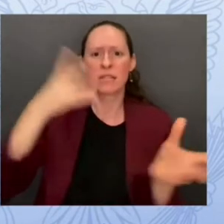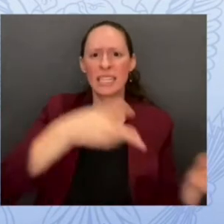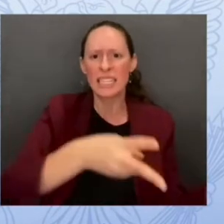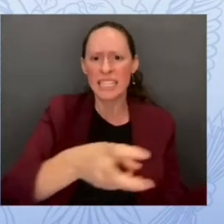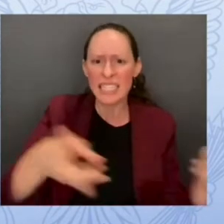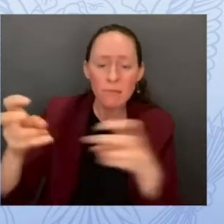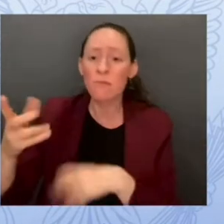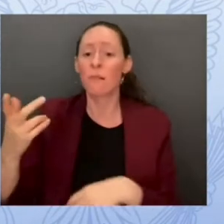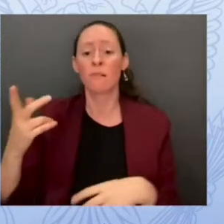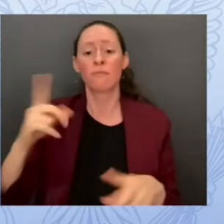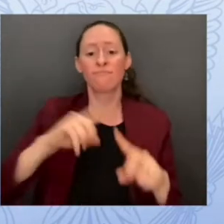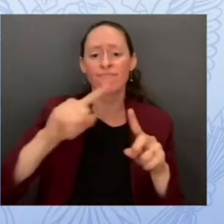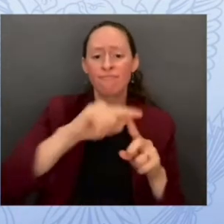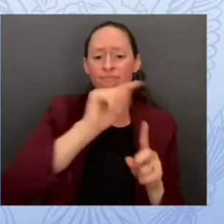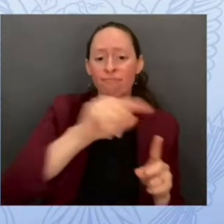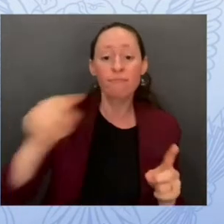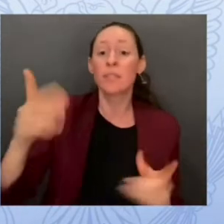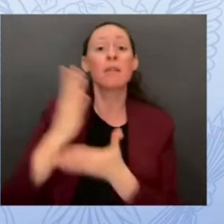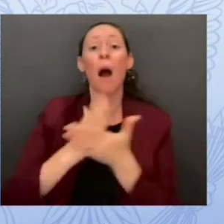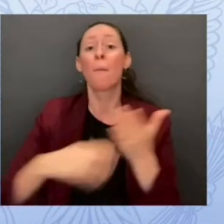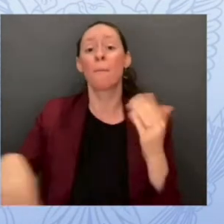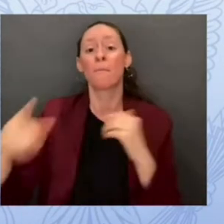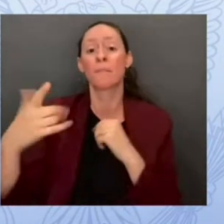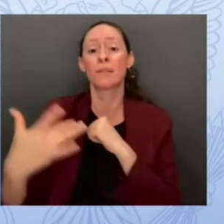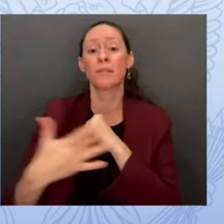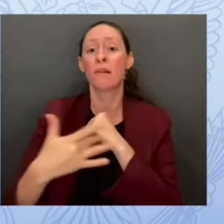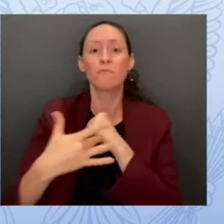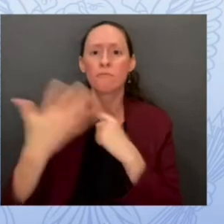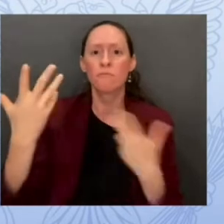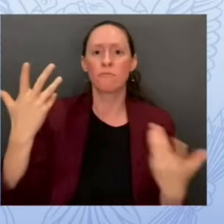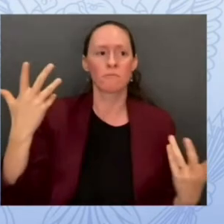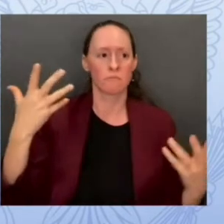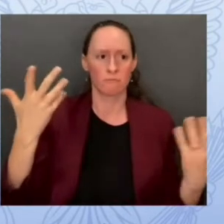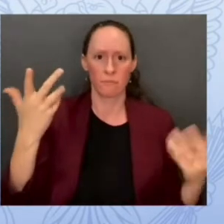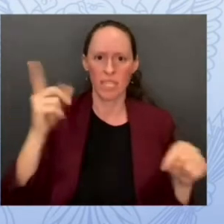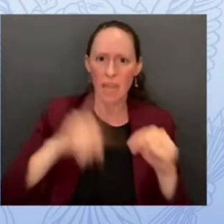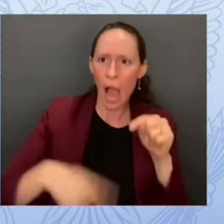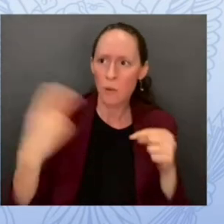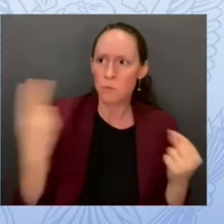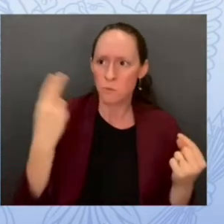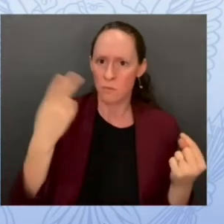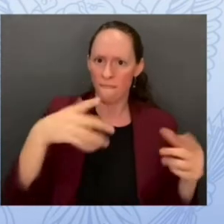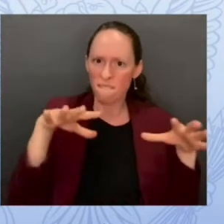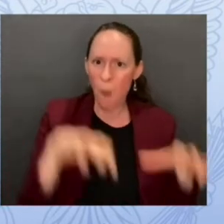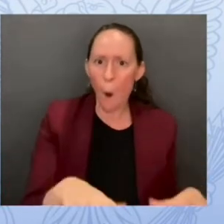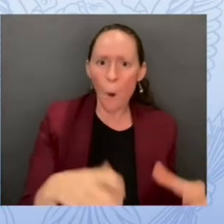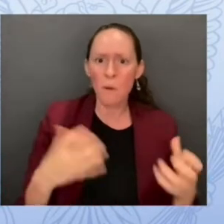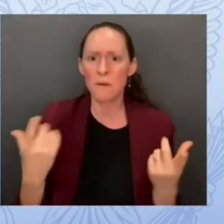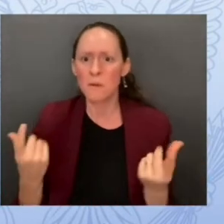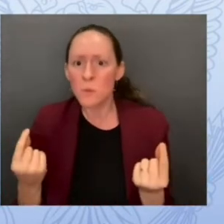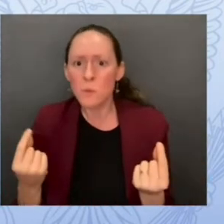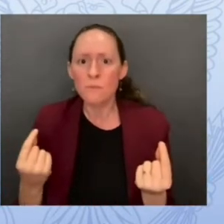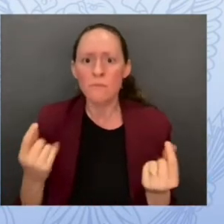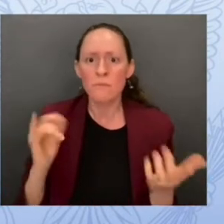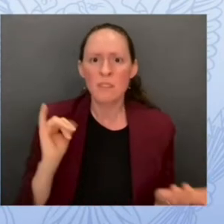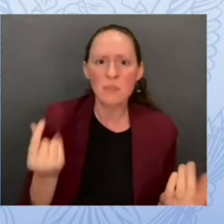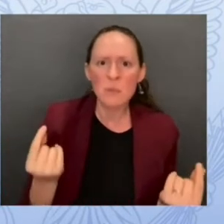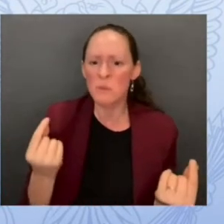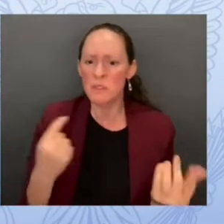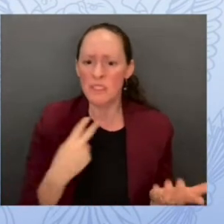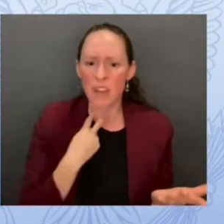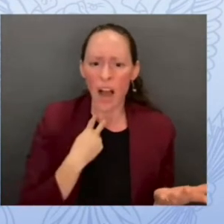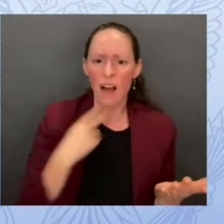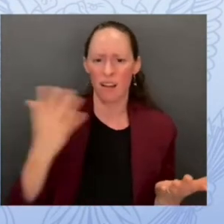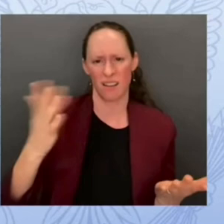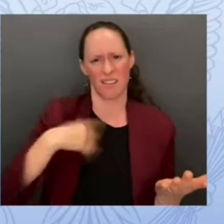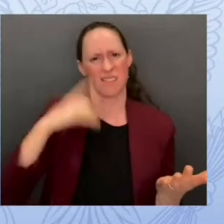so if we want to safeguard our children's futures we must protect their personal data and that's why my